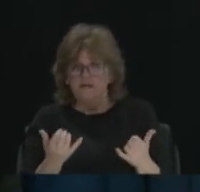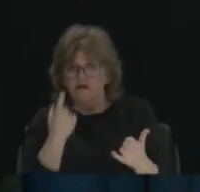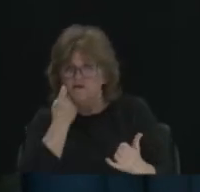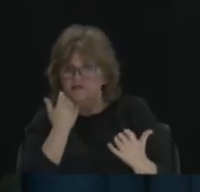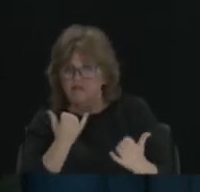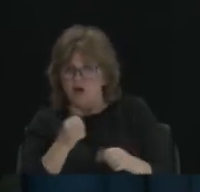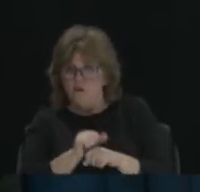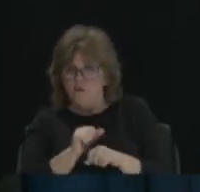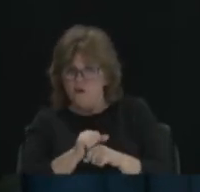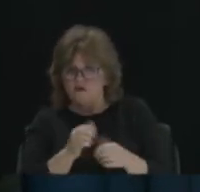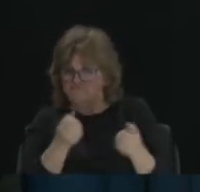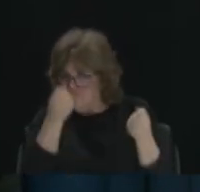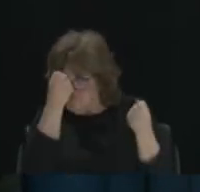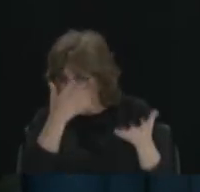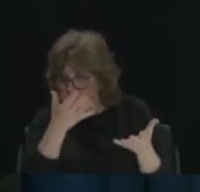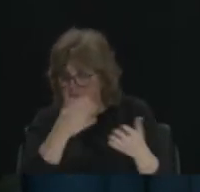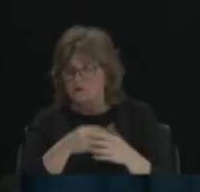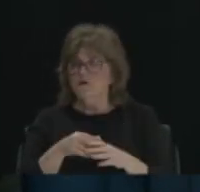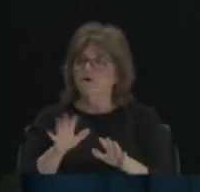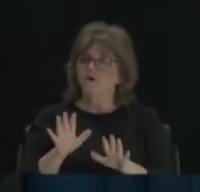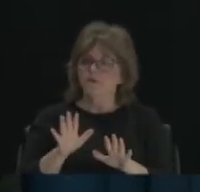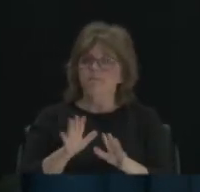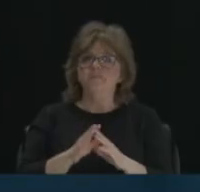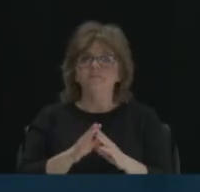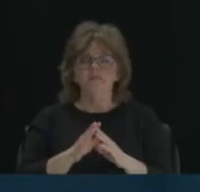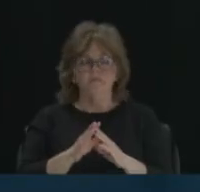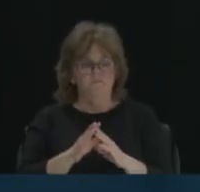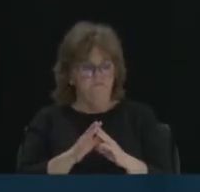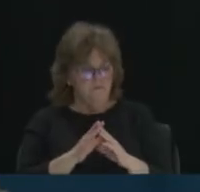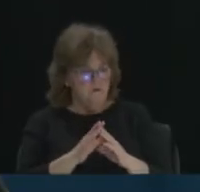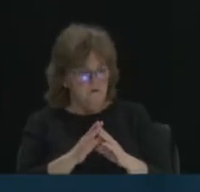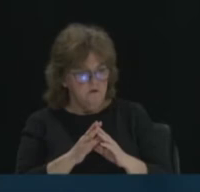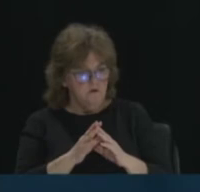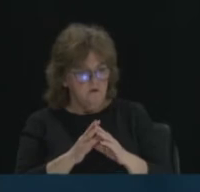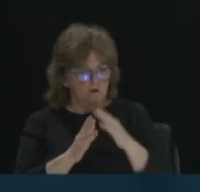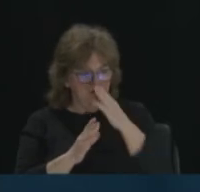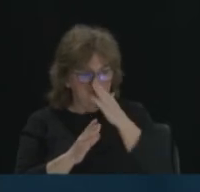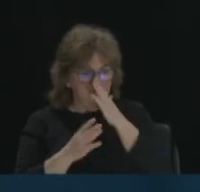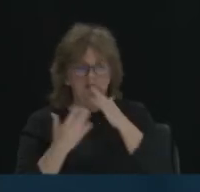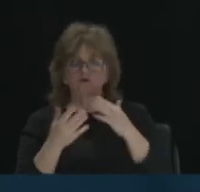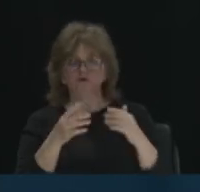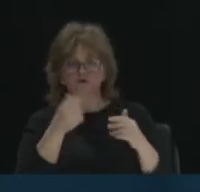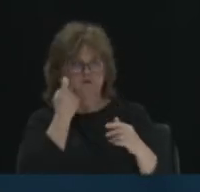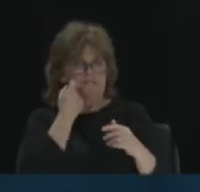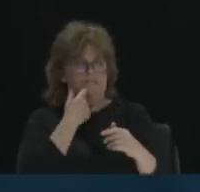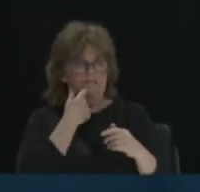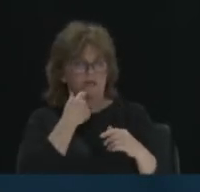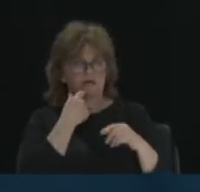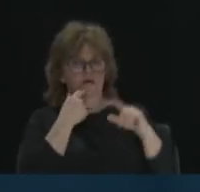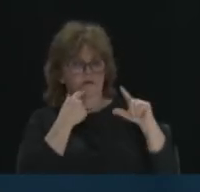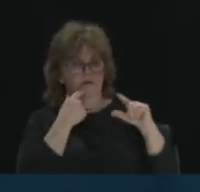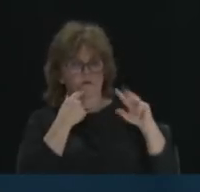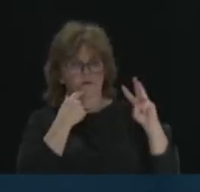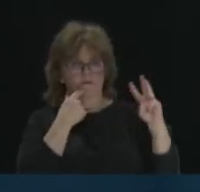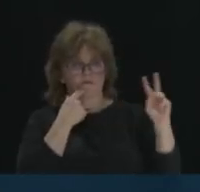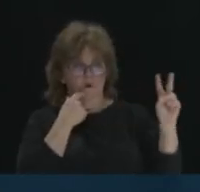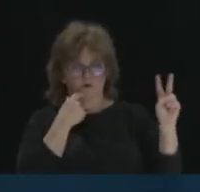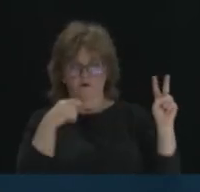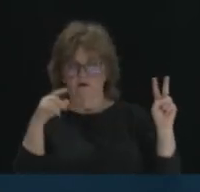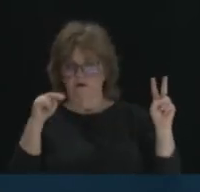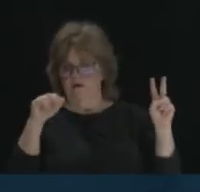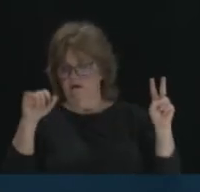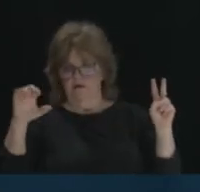to share? Well, well, let's just look at this for a second. So just a second ago, you were talking about the interconnections between the NAACP and the League.